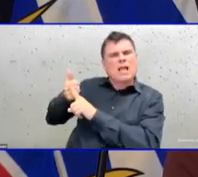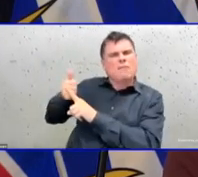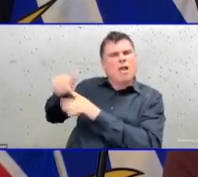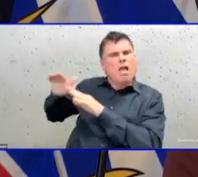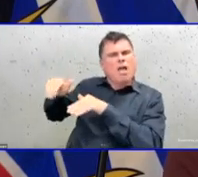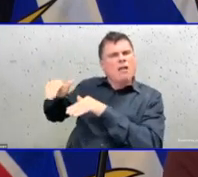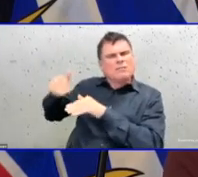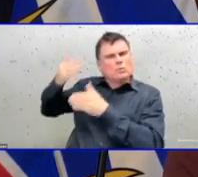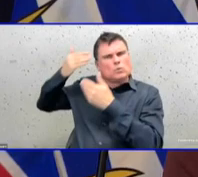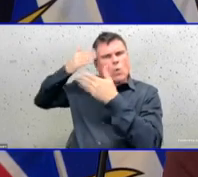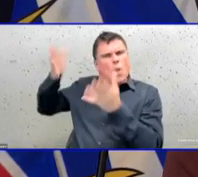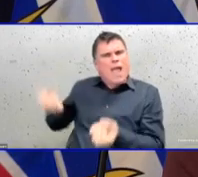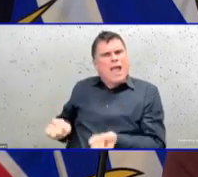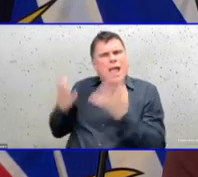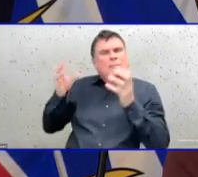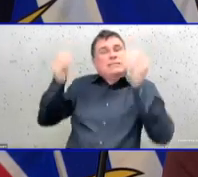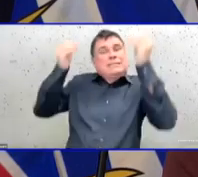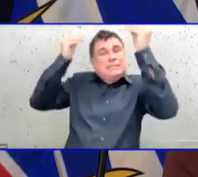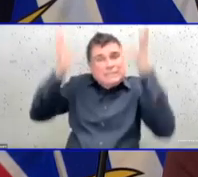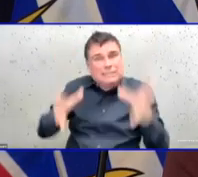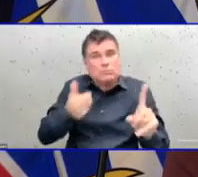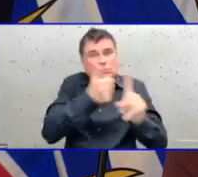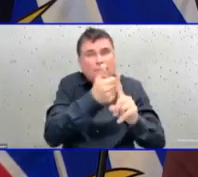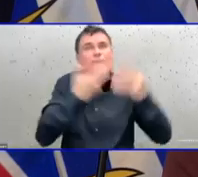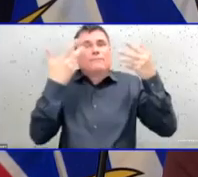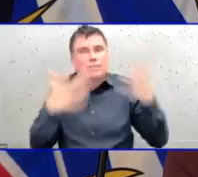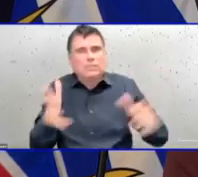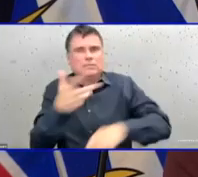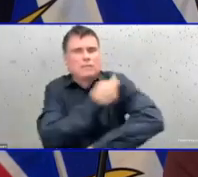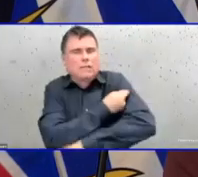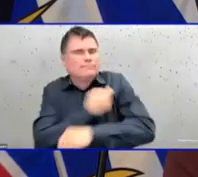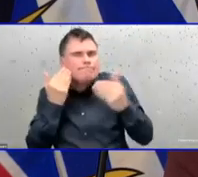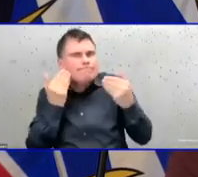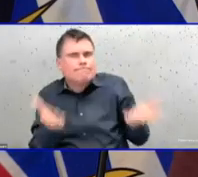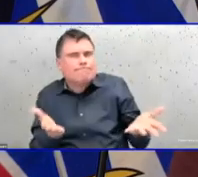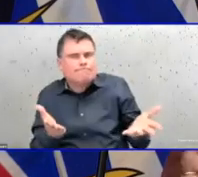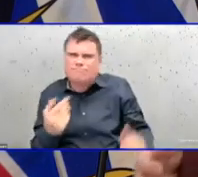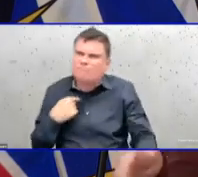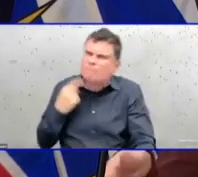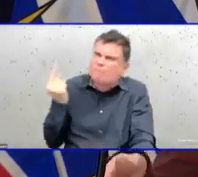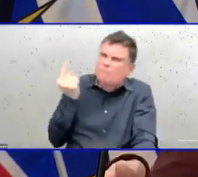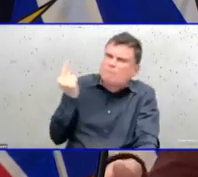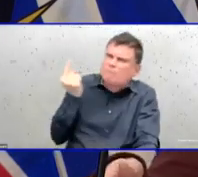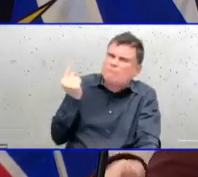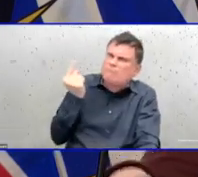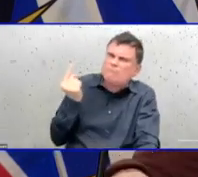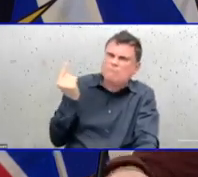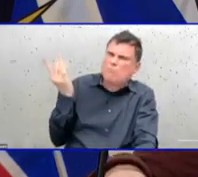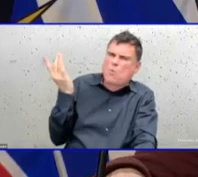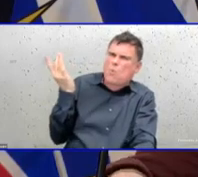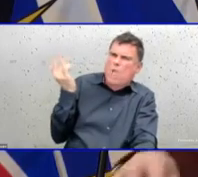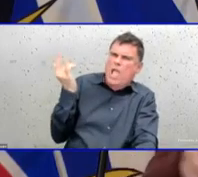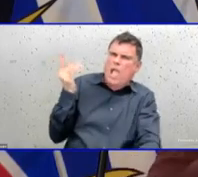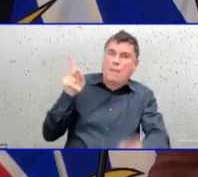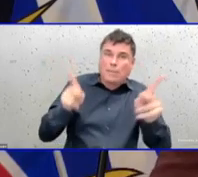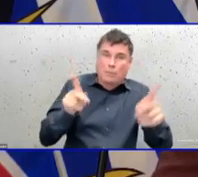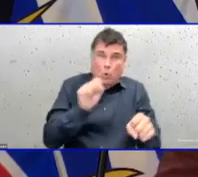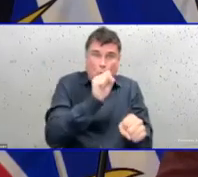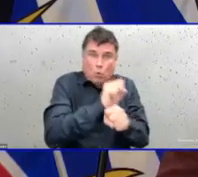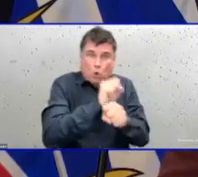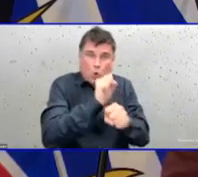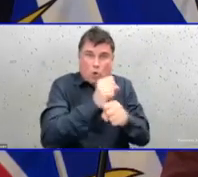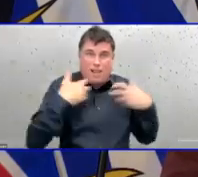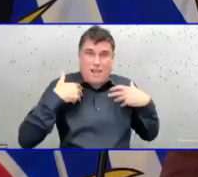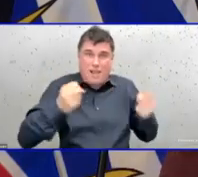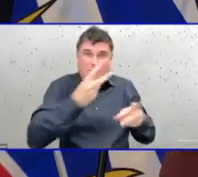office or on a ferry? Yeah, I absolutely agree with you. And I think what the minister meant to say was that there's not a